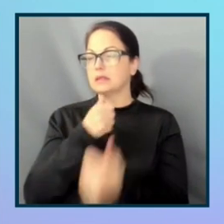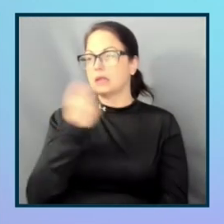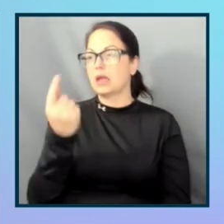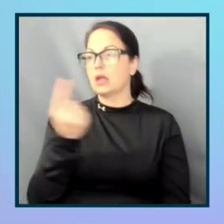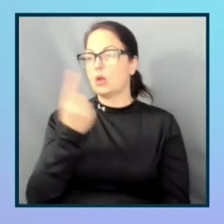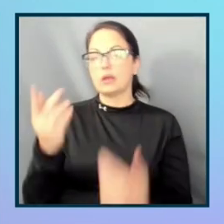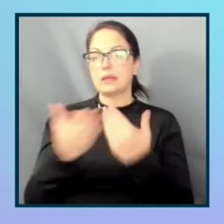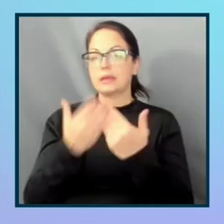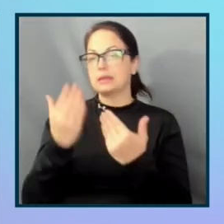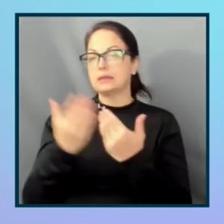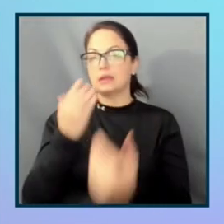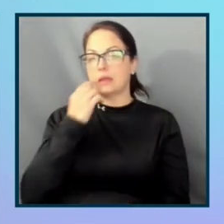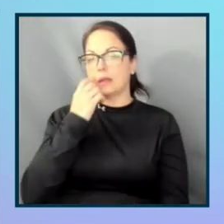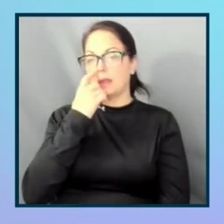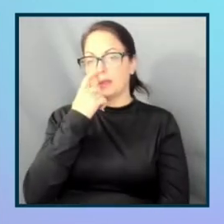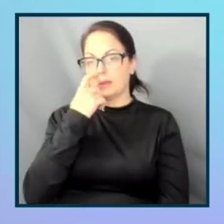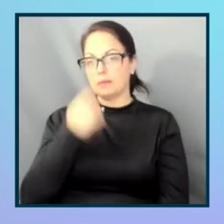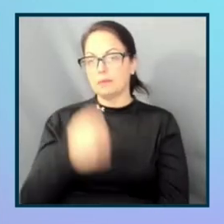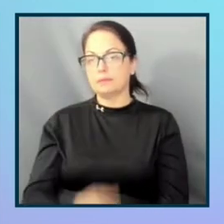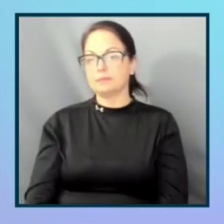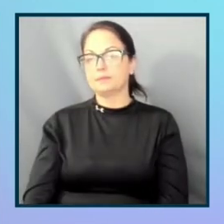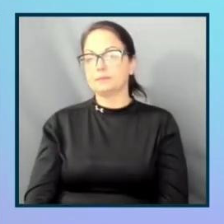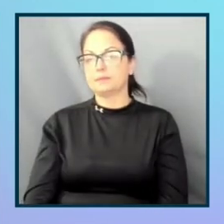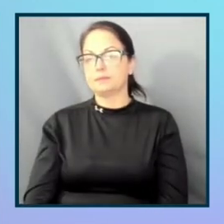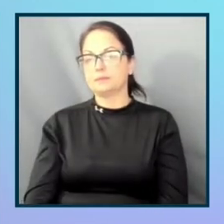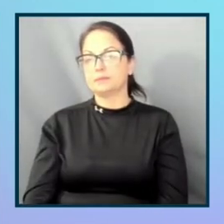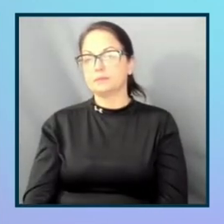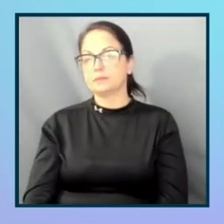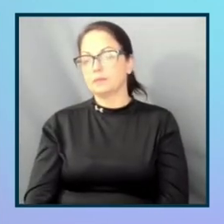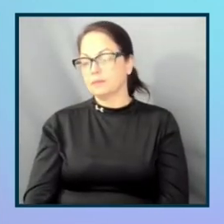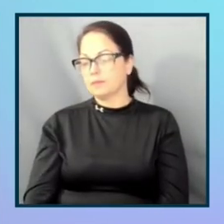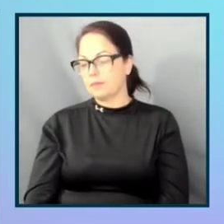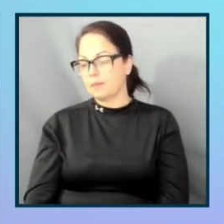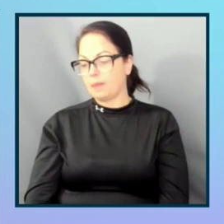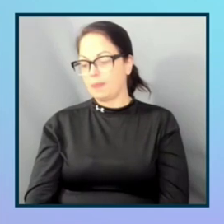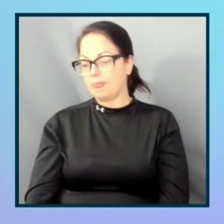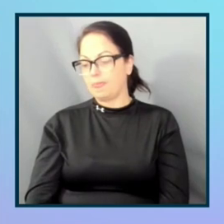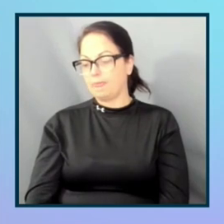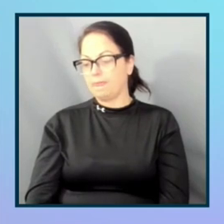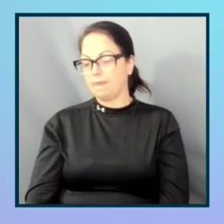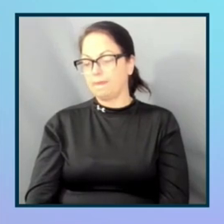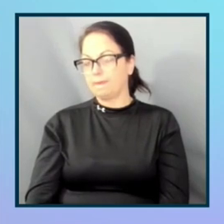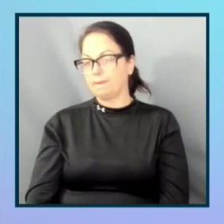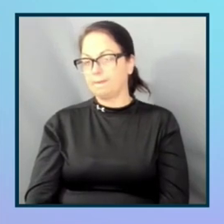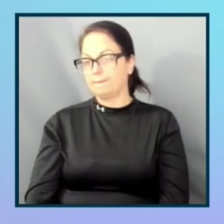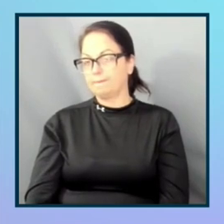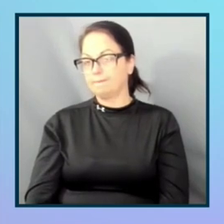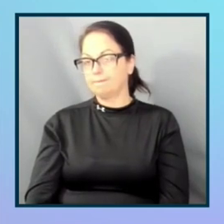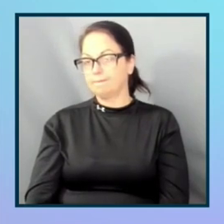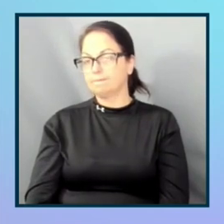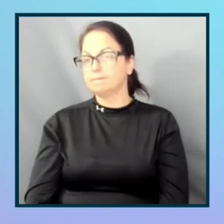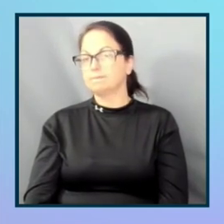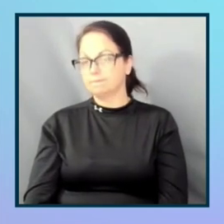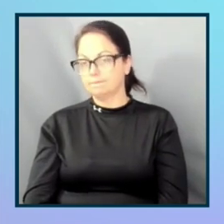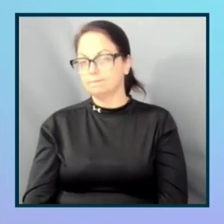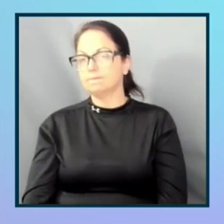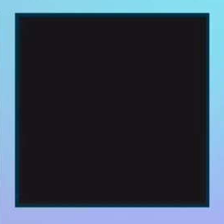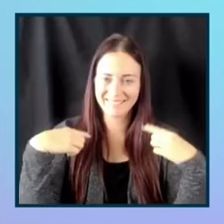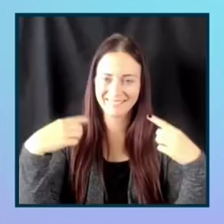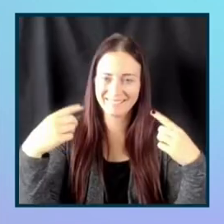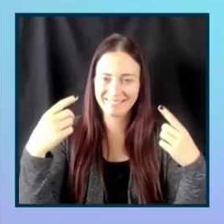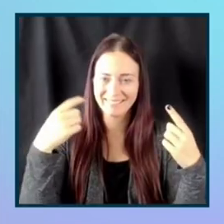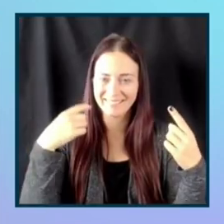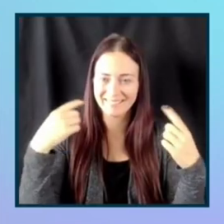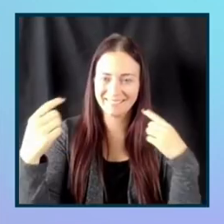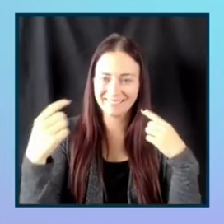easy mode? Do people misunderstand accessibility in Nat,